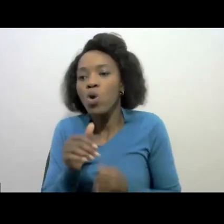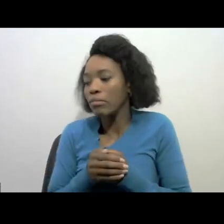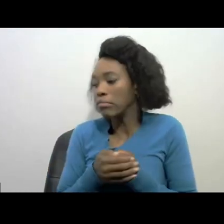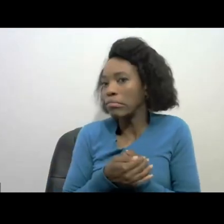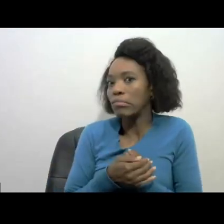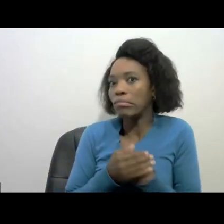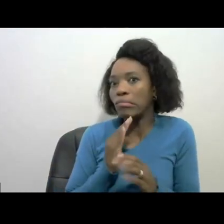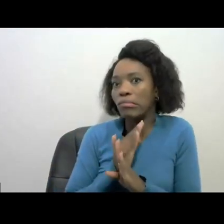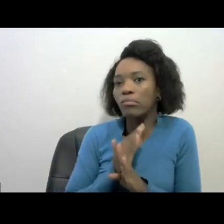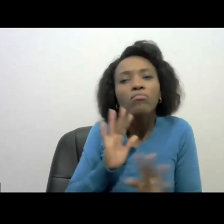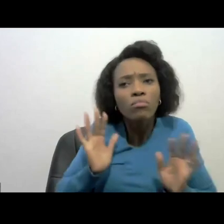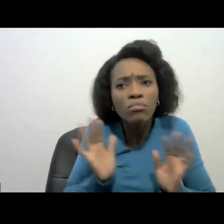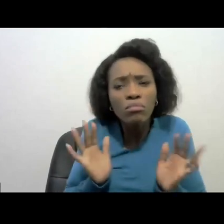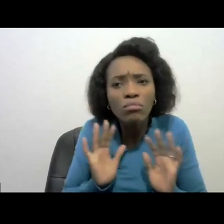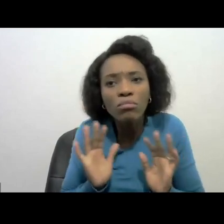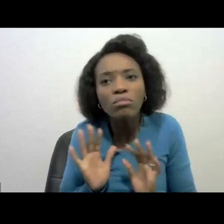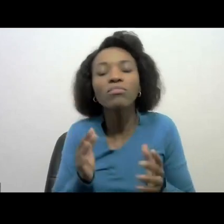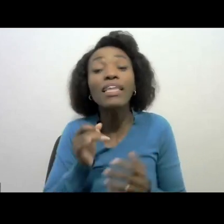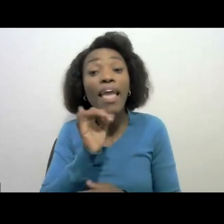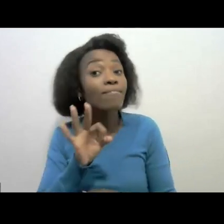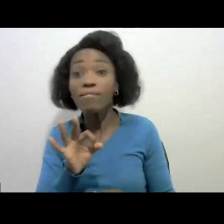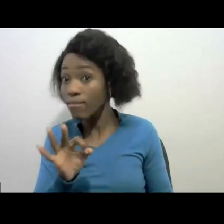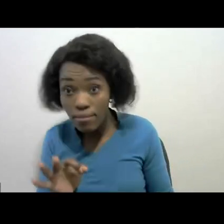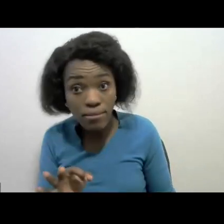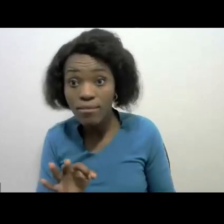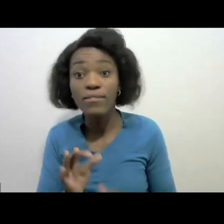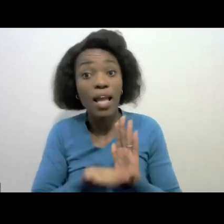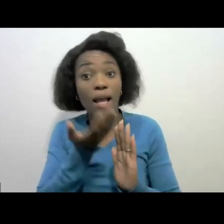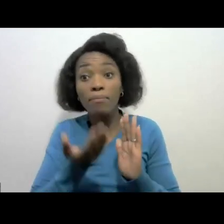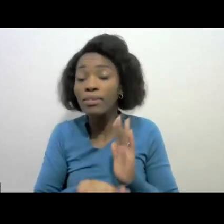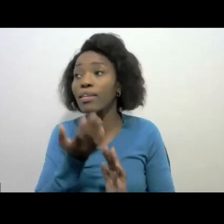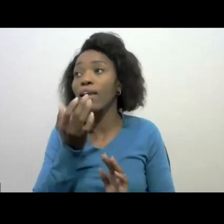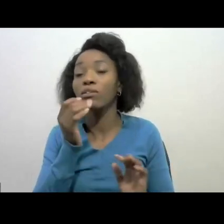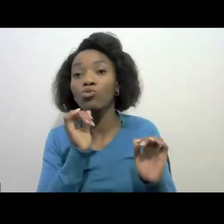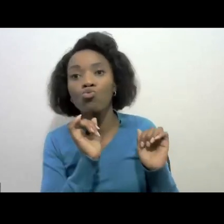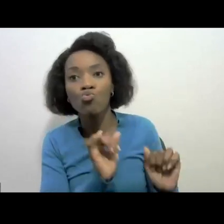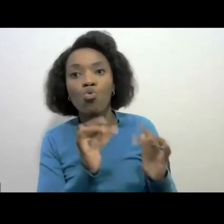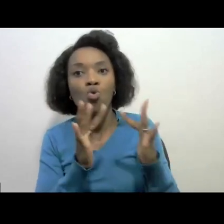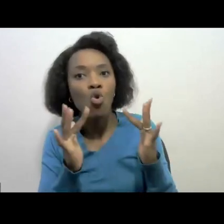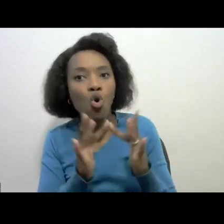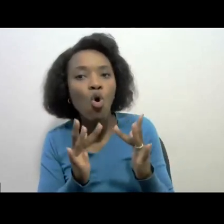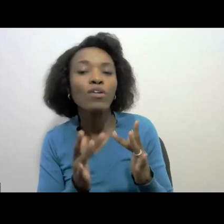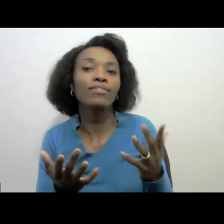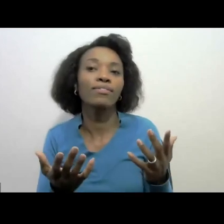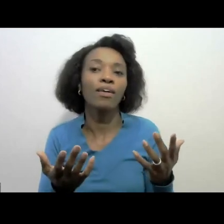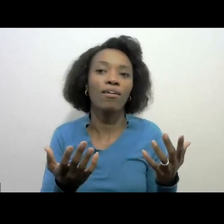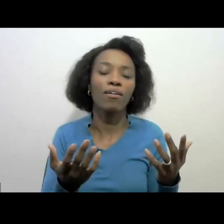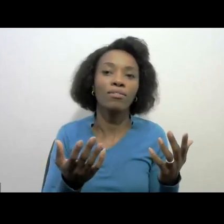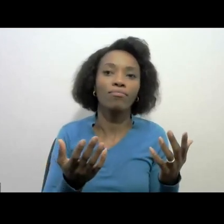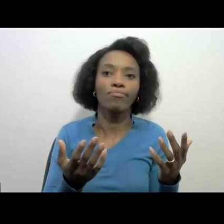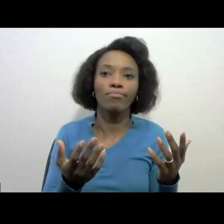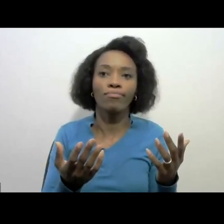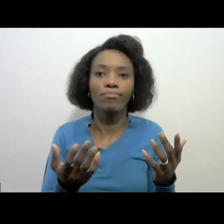he mentioned that if you don't update your contact details you are